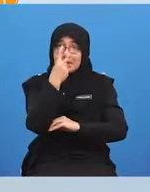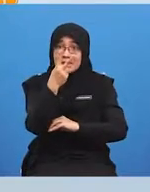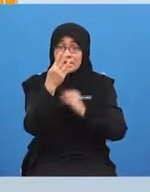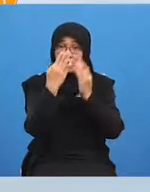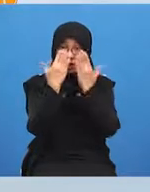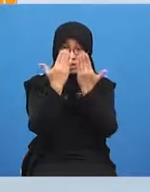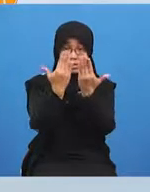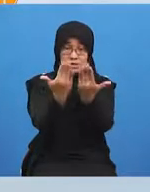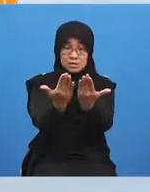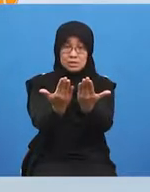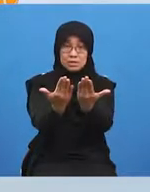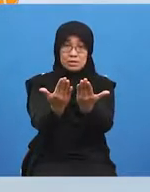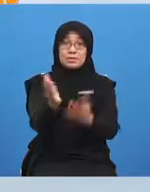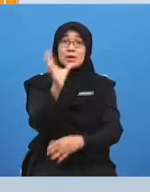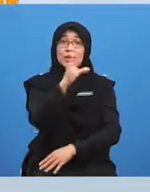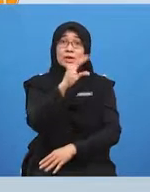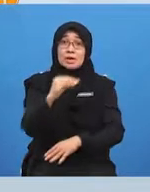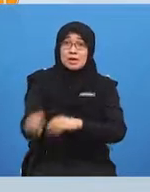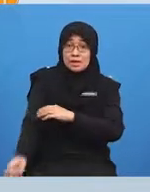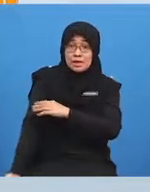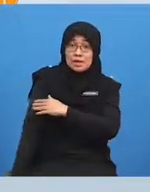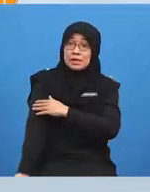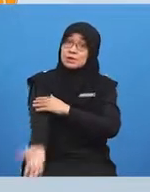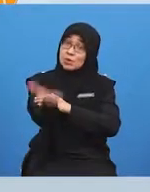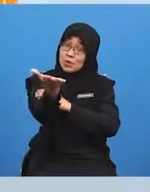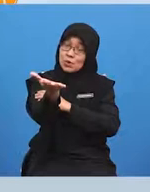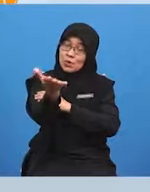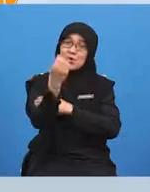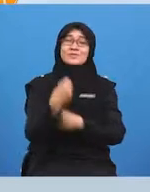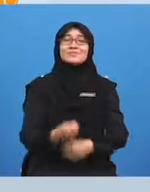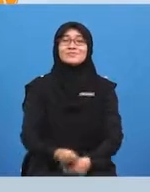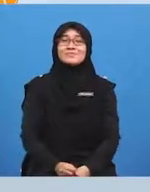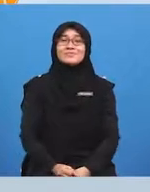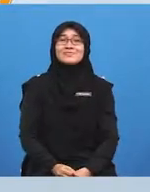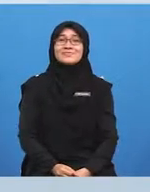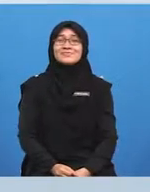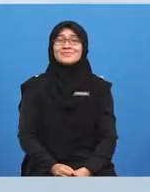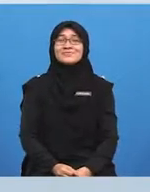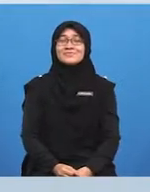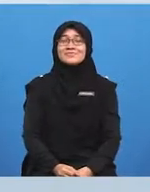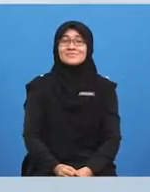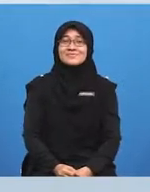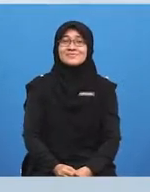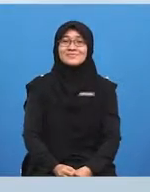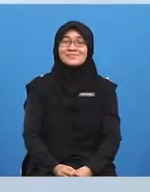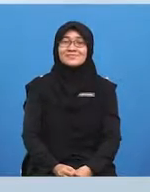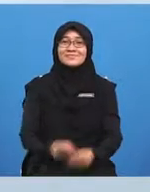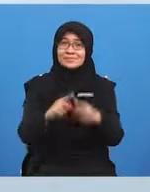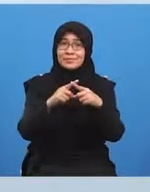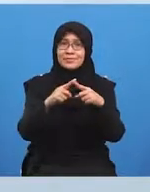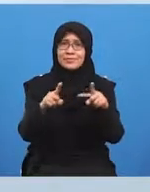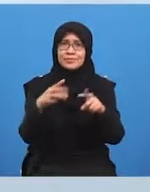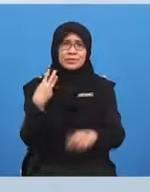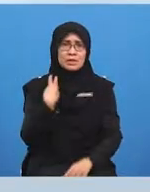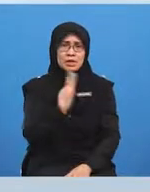all right and there you go beautiful everybody but we